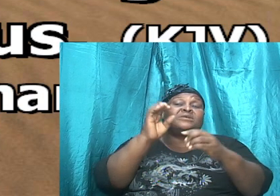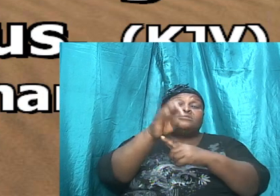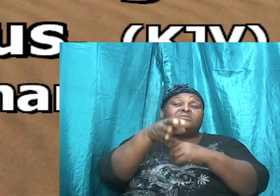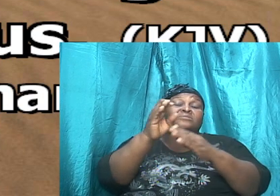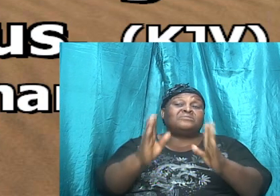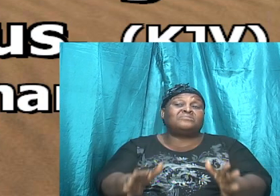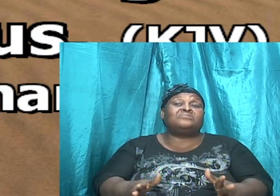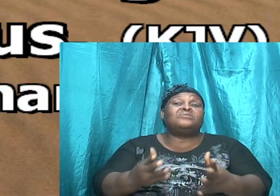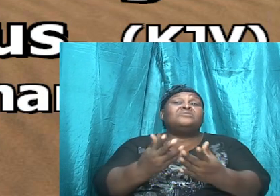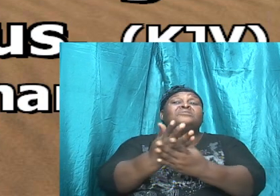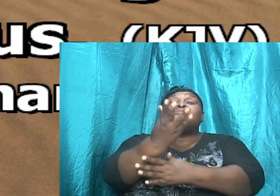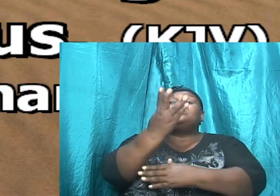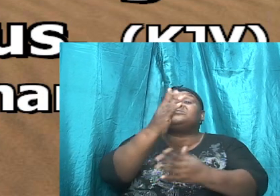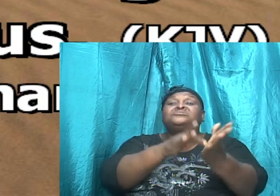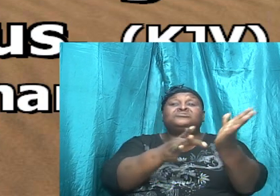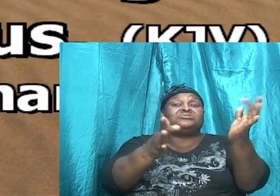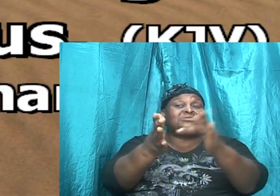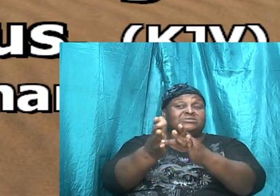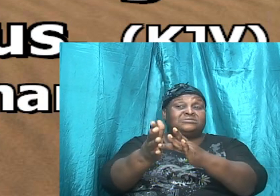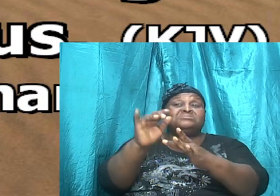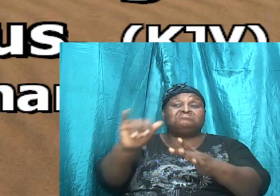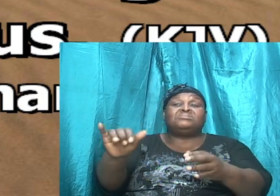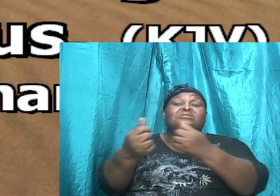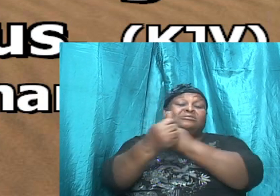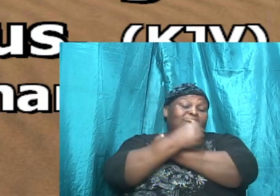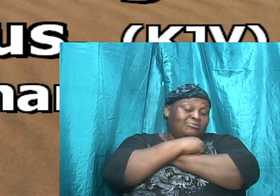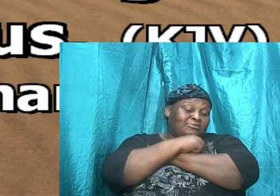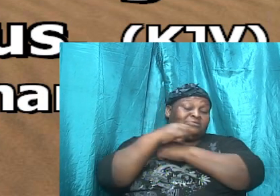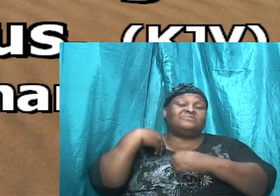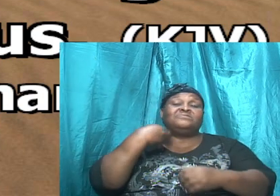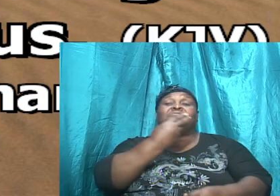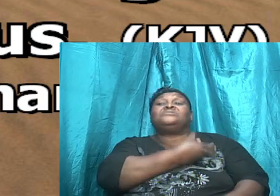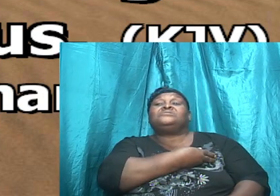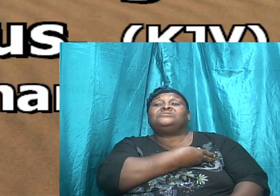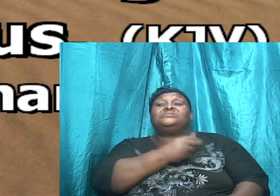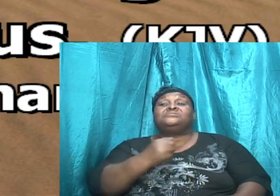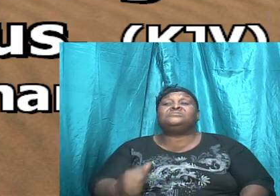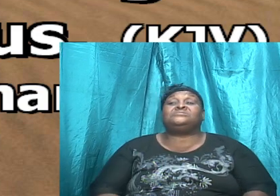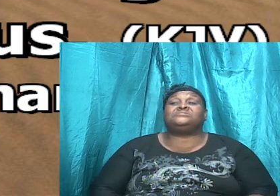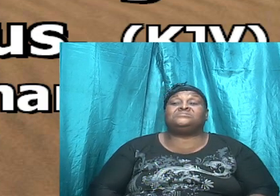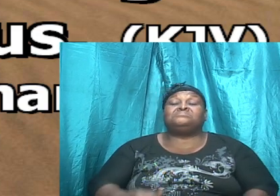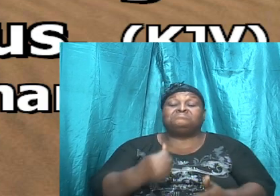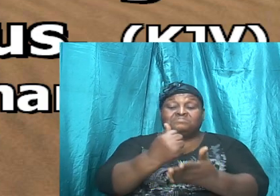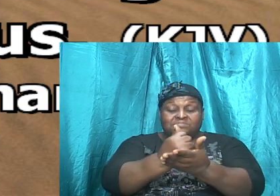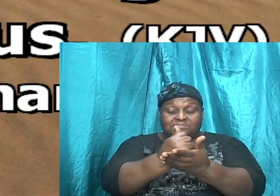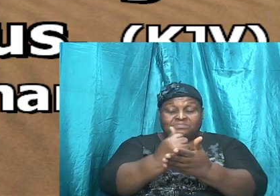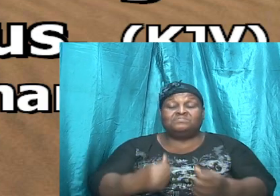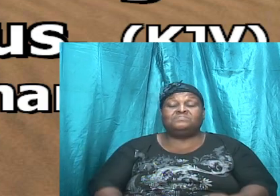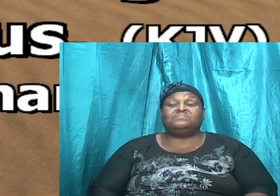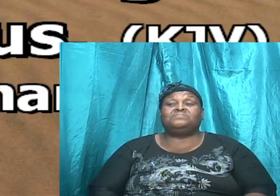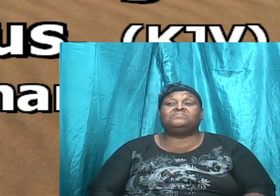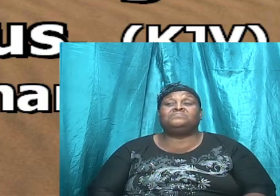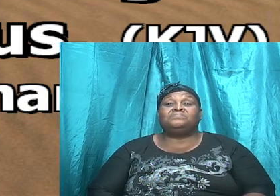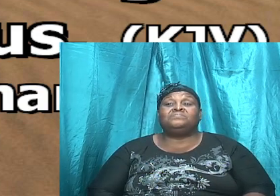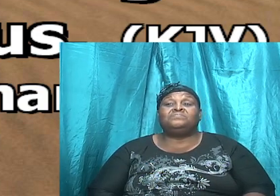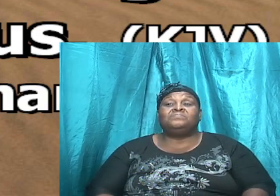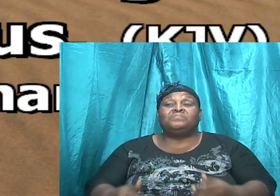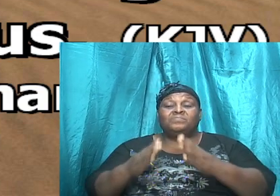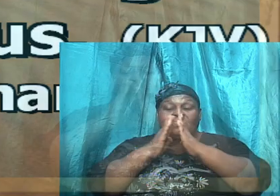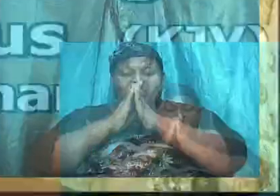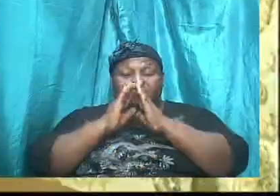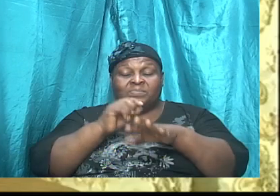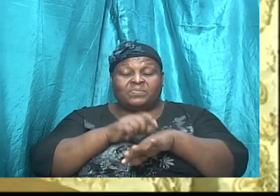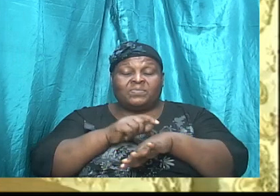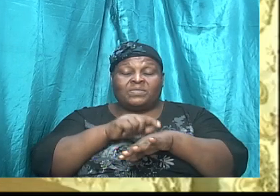conquerors through him that loved us. Amen. So let us pray. Lord